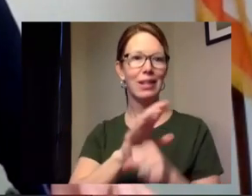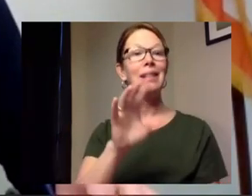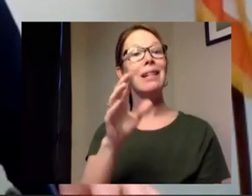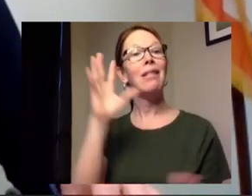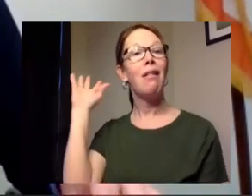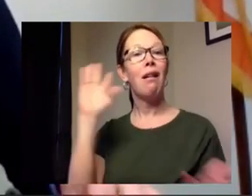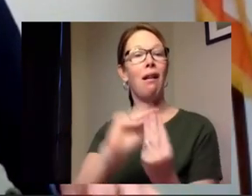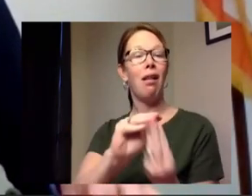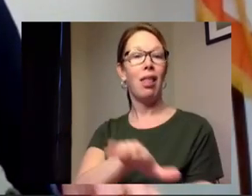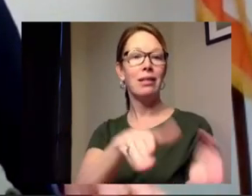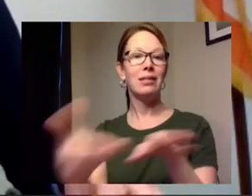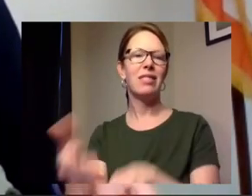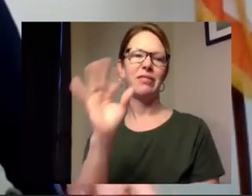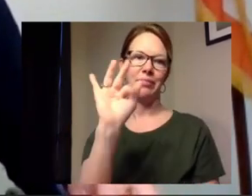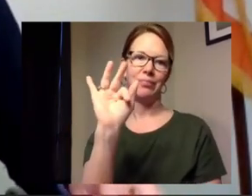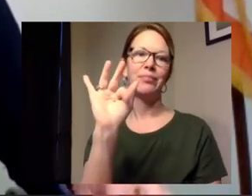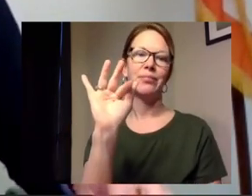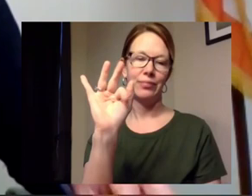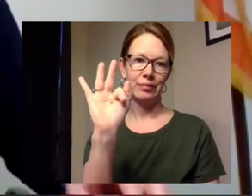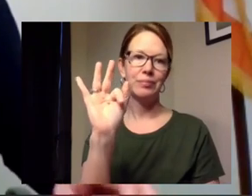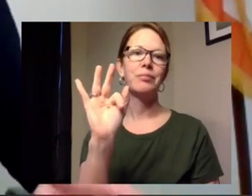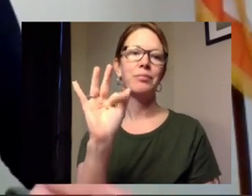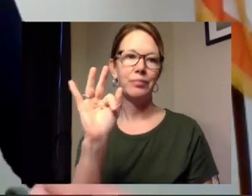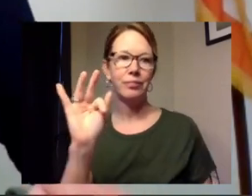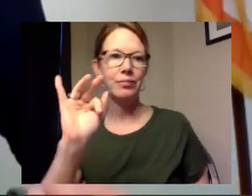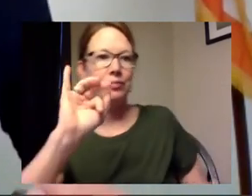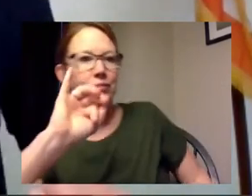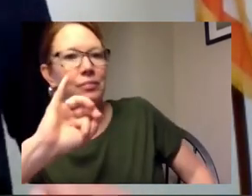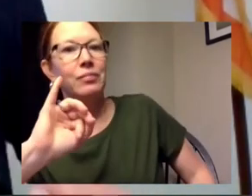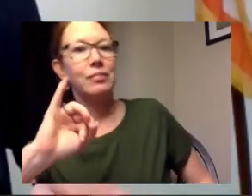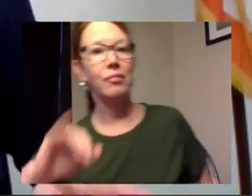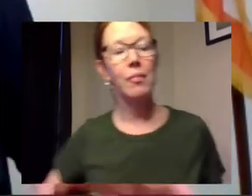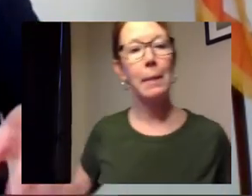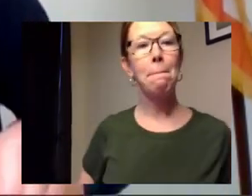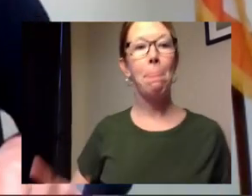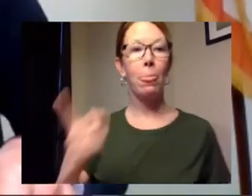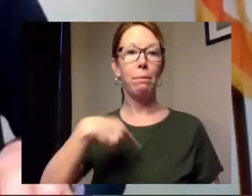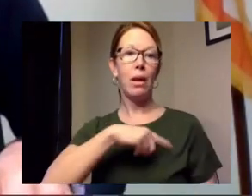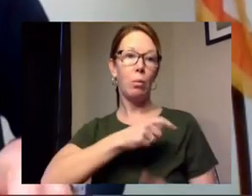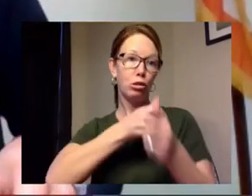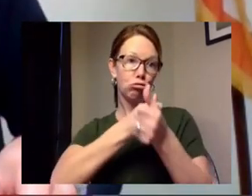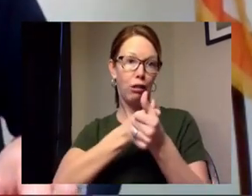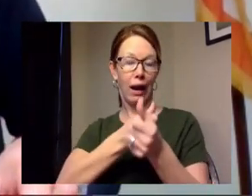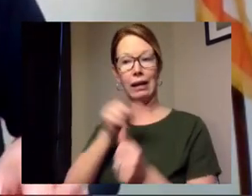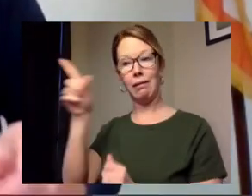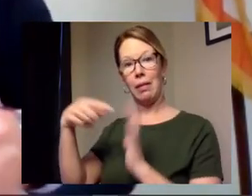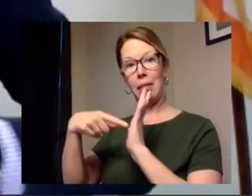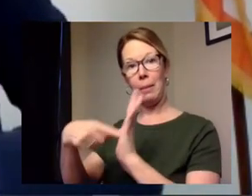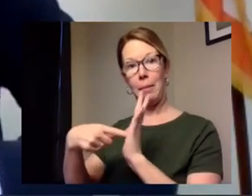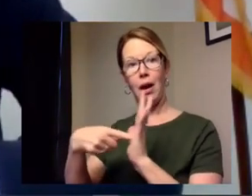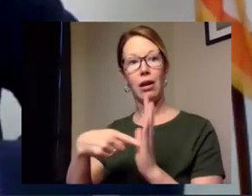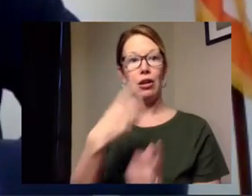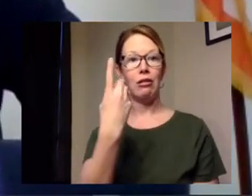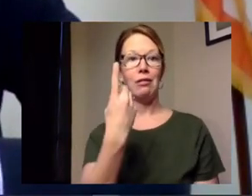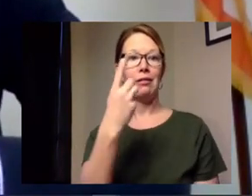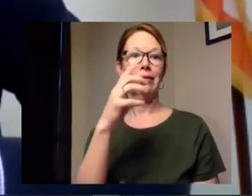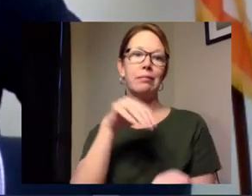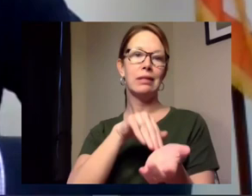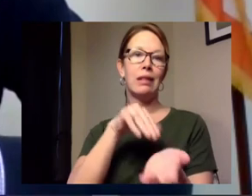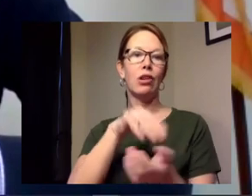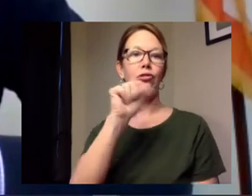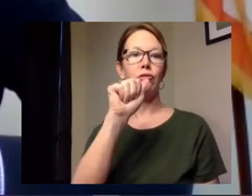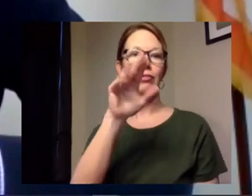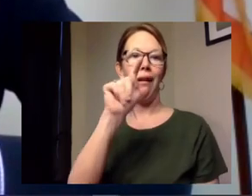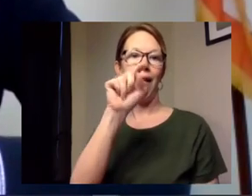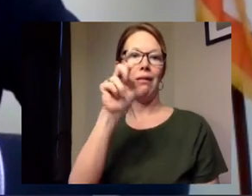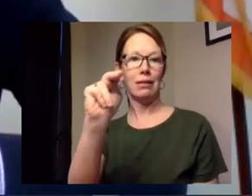so a lot has happened the we're tracking with the model that dr acton has presented in her town halls